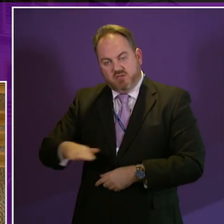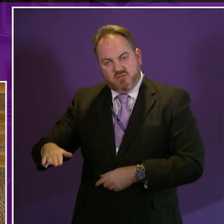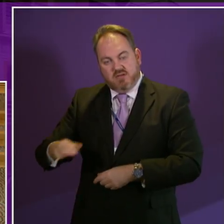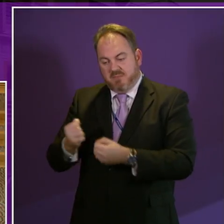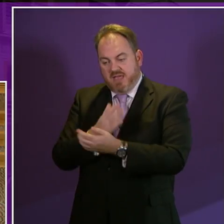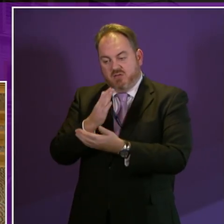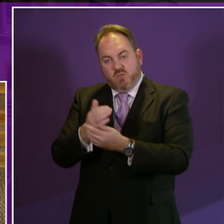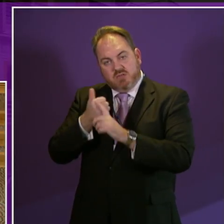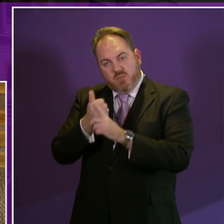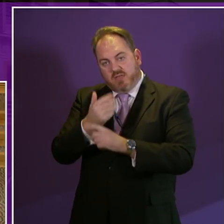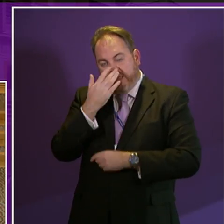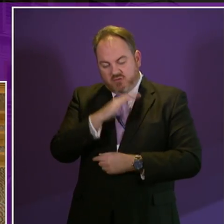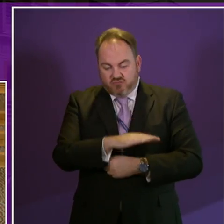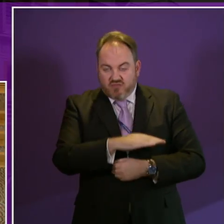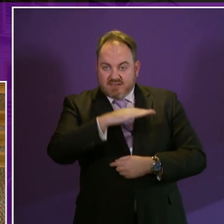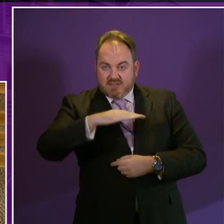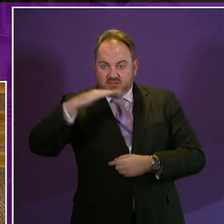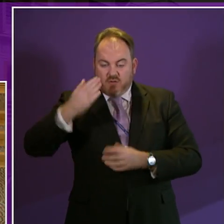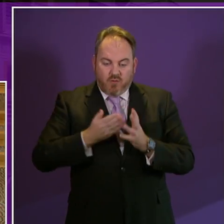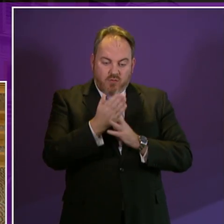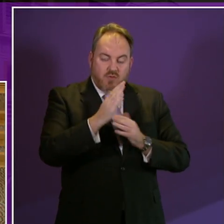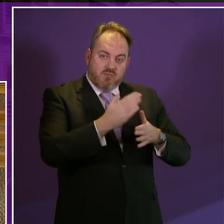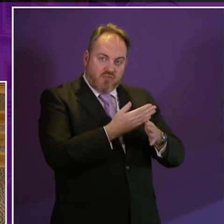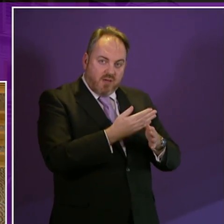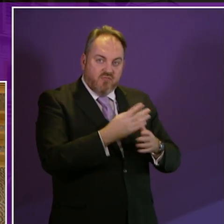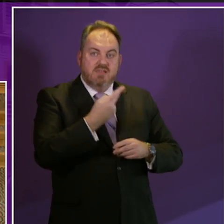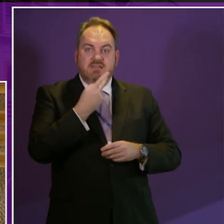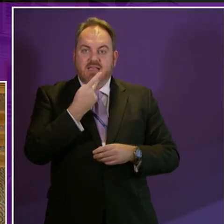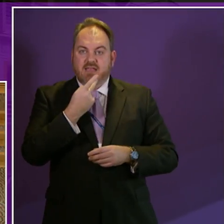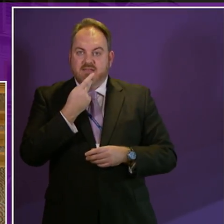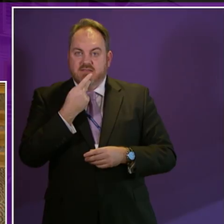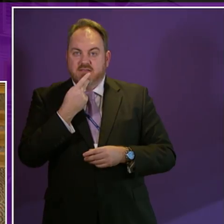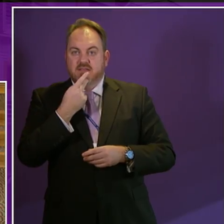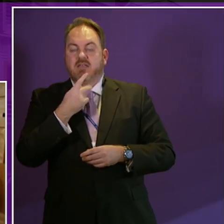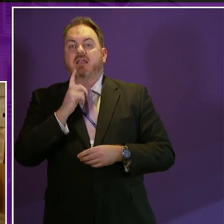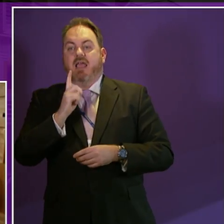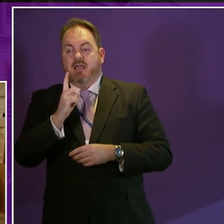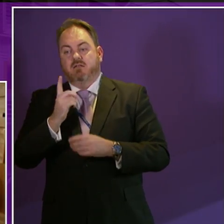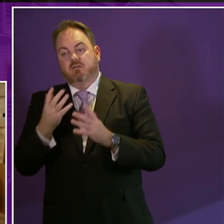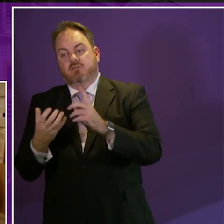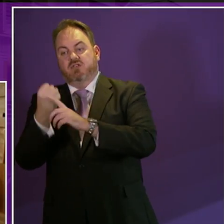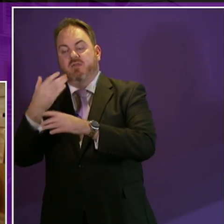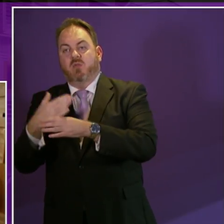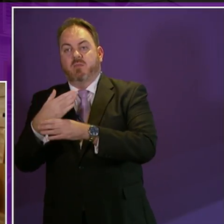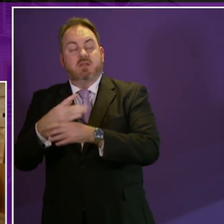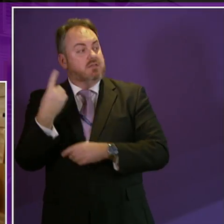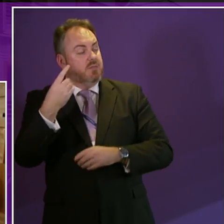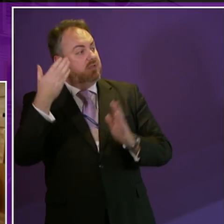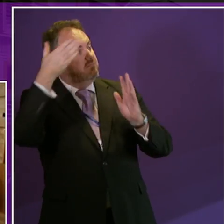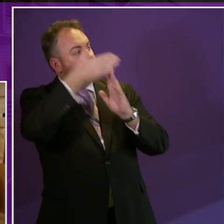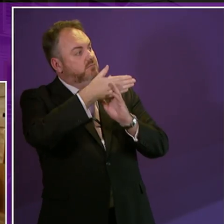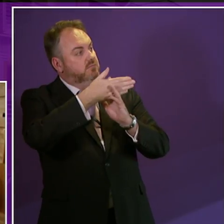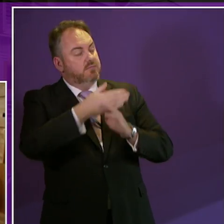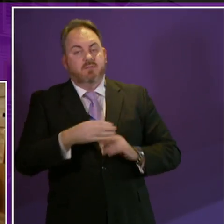from education to training and employment. Will the Minister take the intervention on that point? I will. Alex Cole-Hamilton.